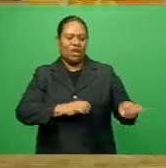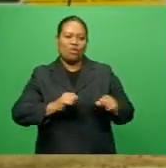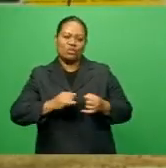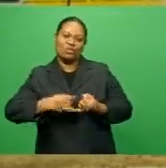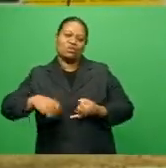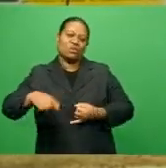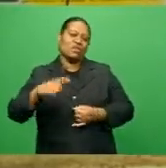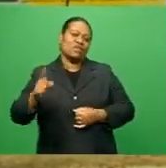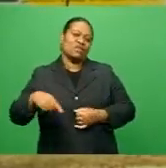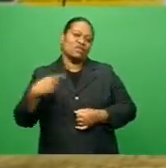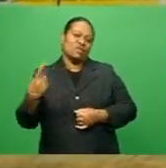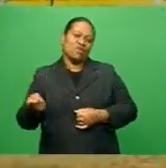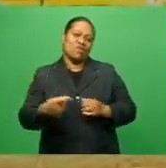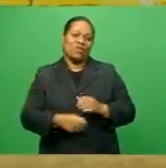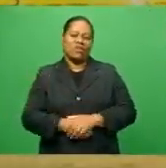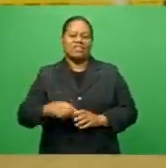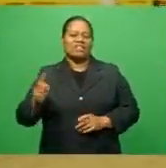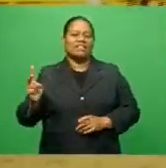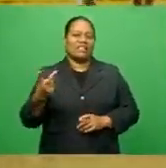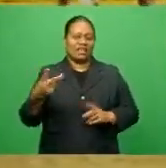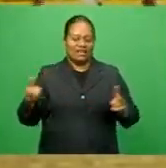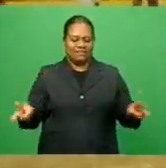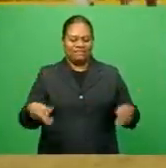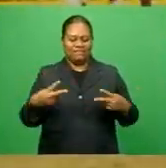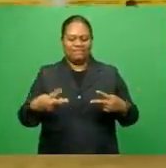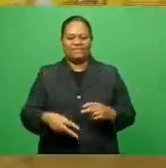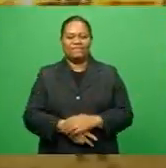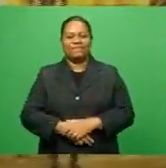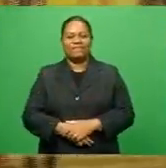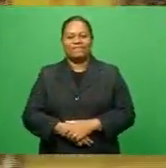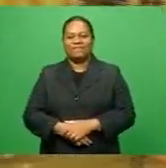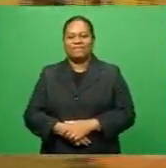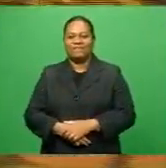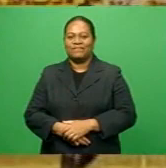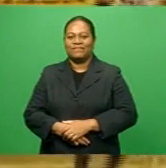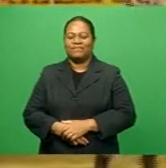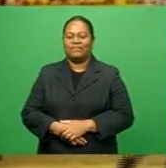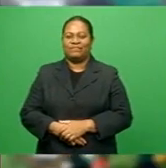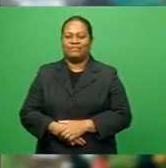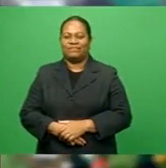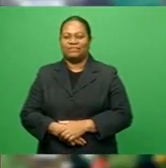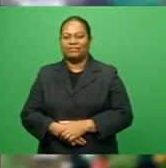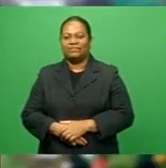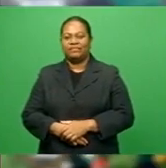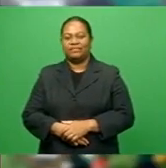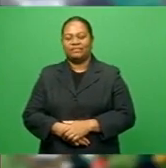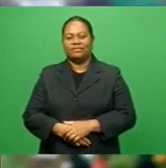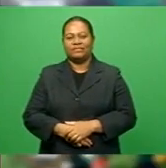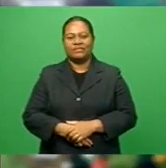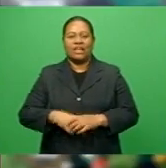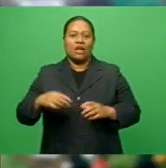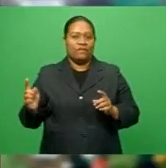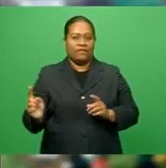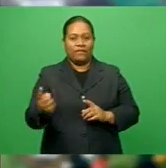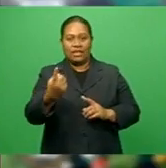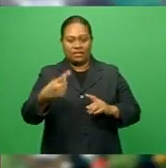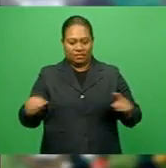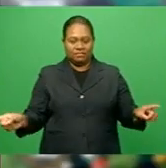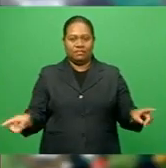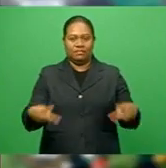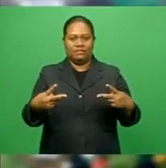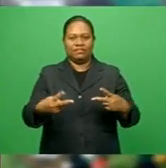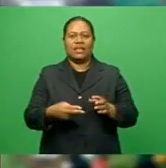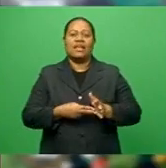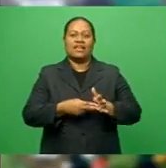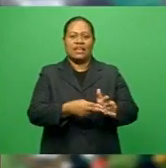at 5 p.m. tomorrow in the second semifinal. Tylei Matei Rukula, FBC Sports. In the first semifinal, Nandi